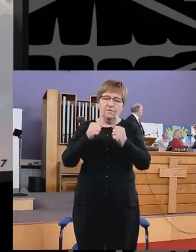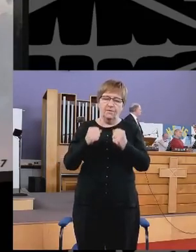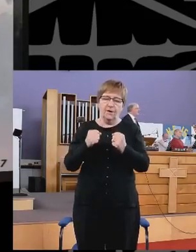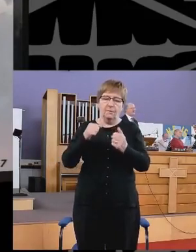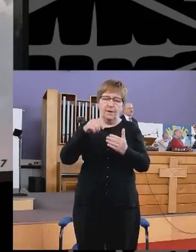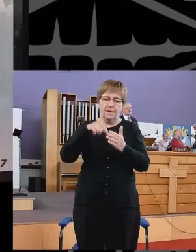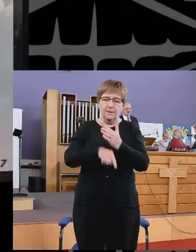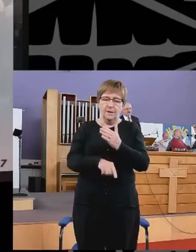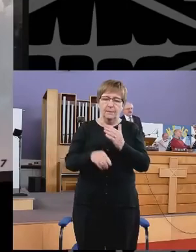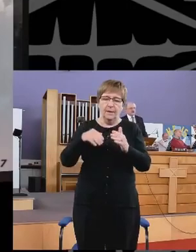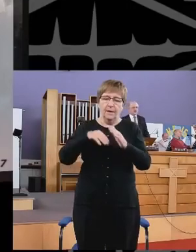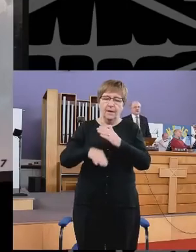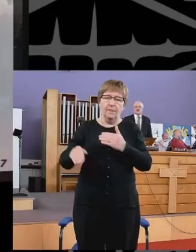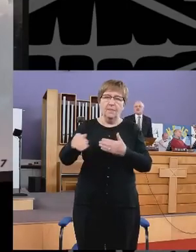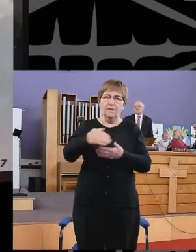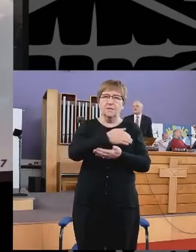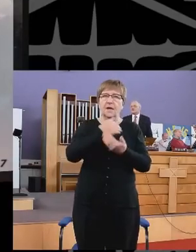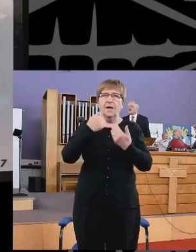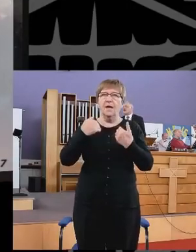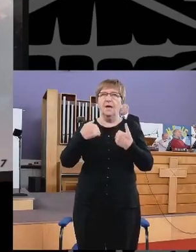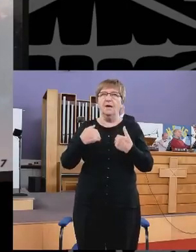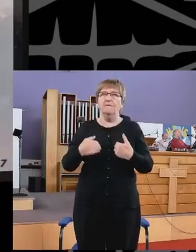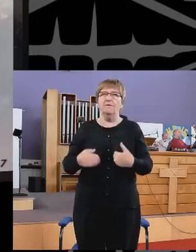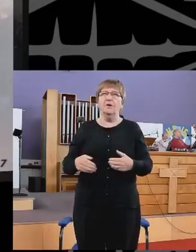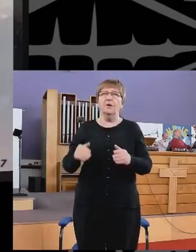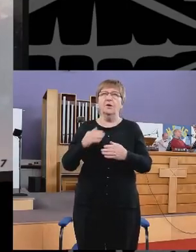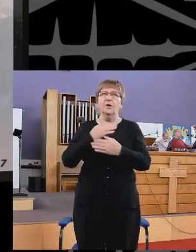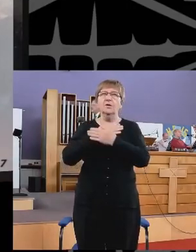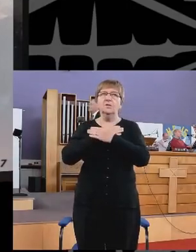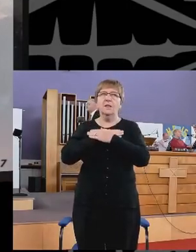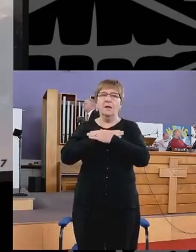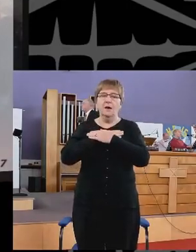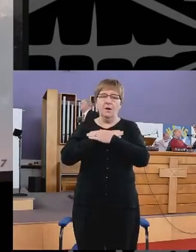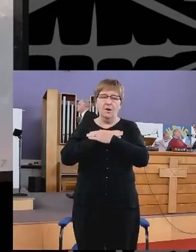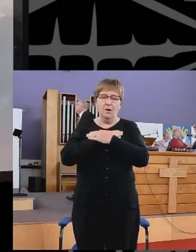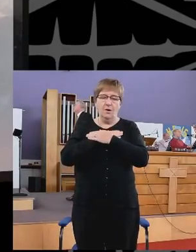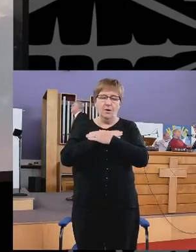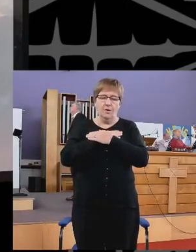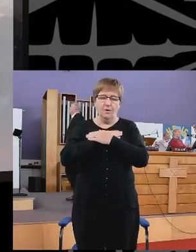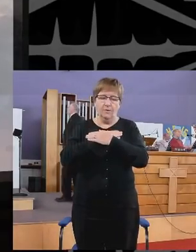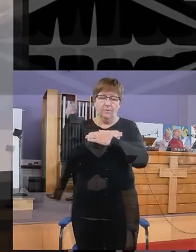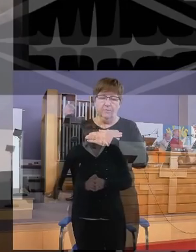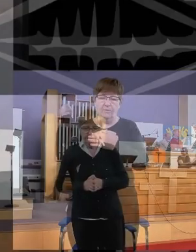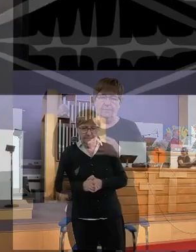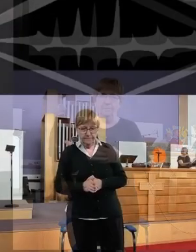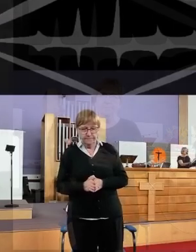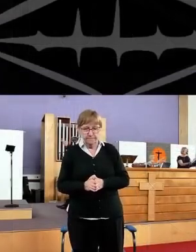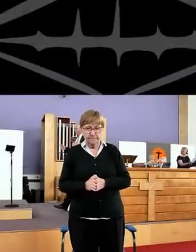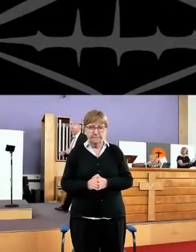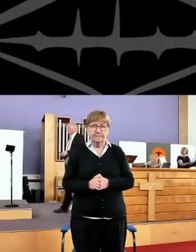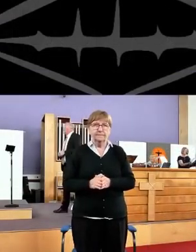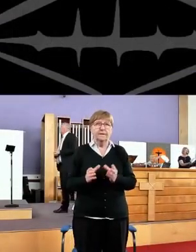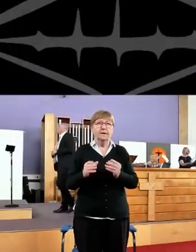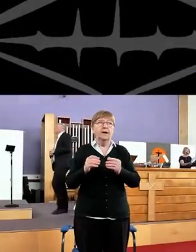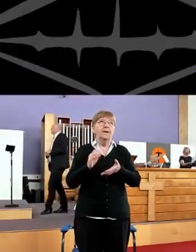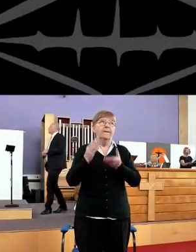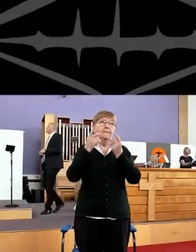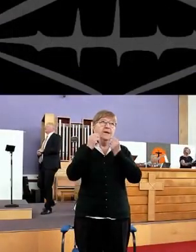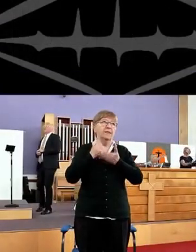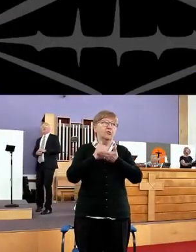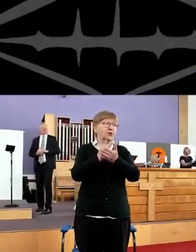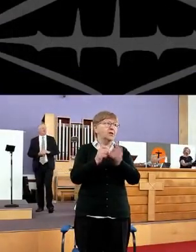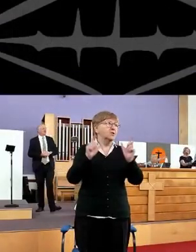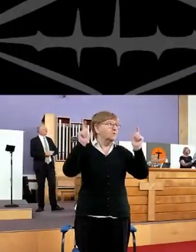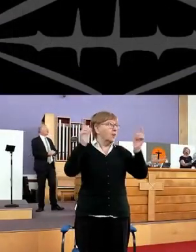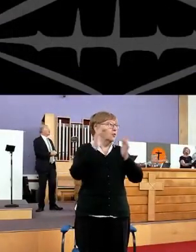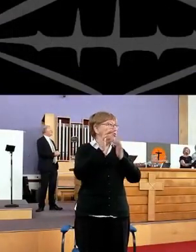firm And deep In the Saviour's Love Join us May the grace